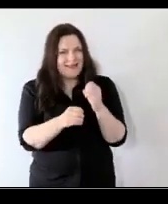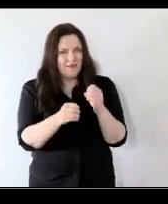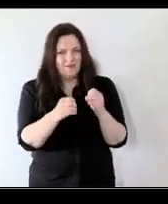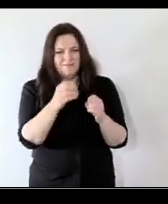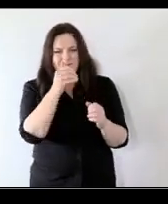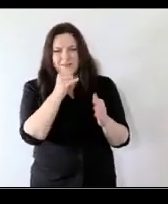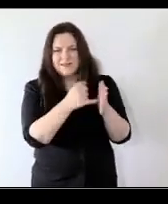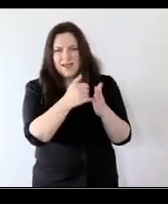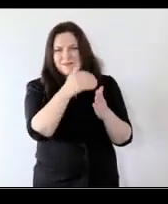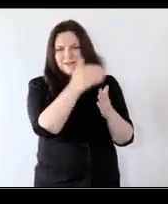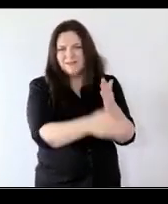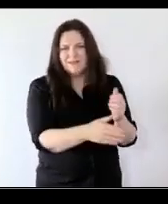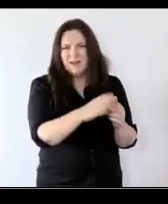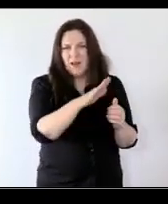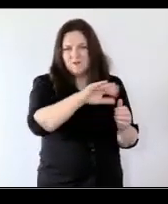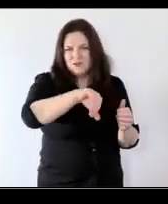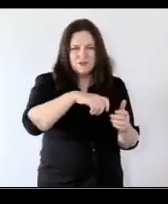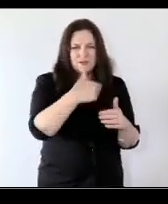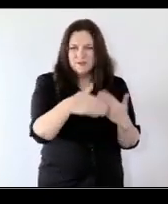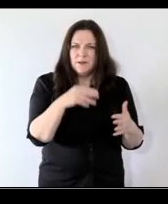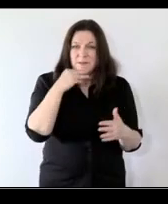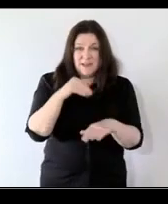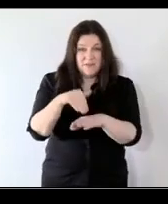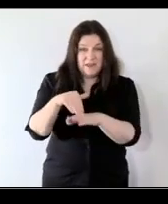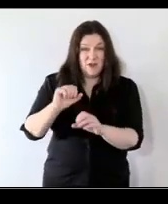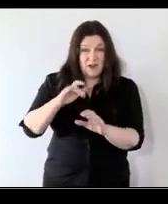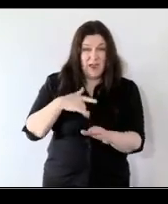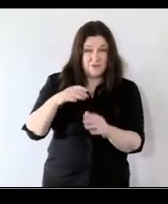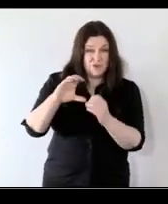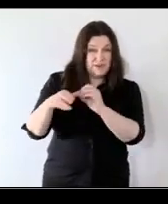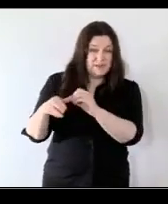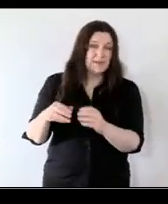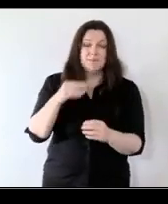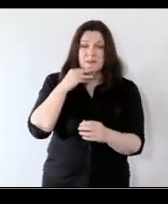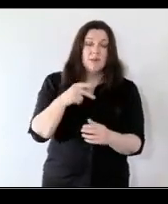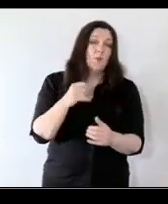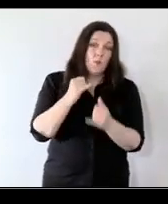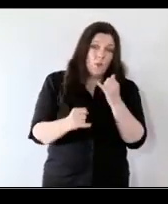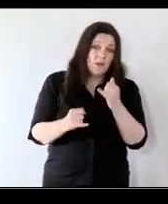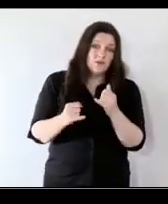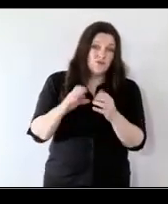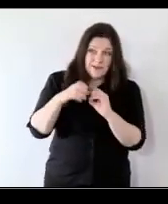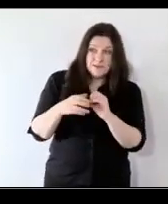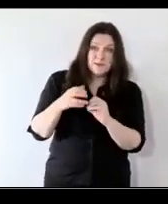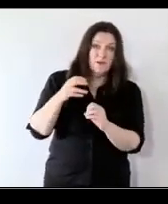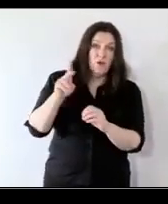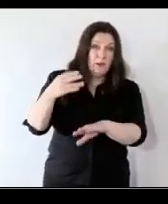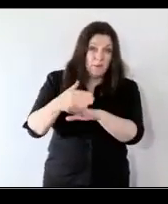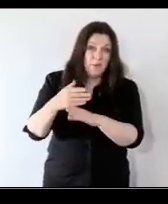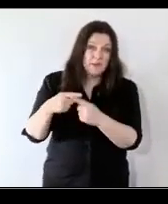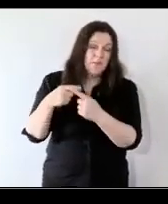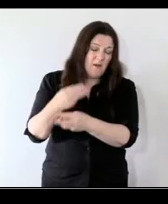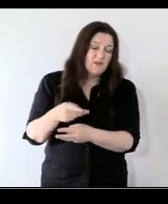cycle are impacting on their long-term life chances and increasing their their chances of unemployment and poverty